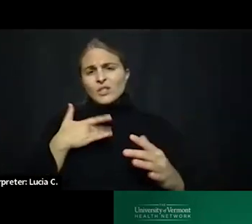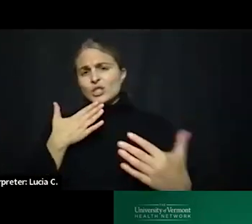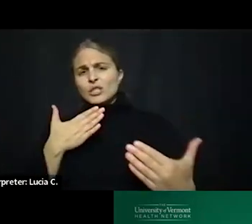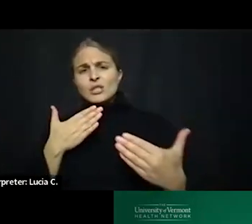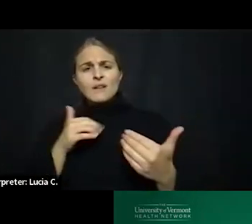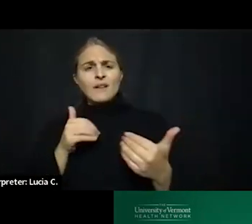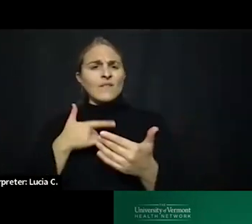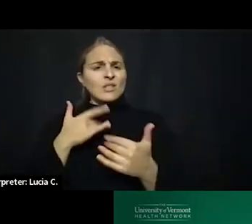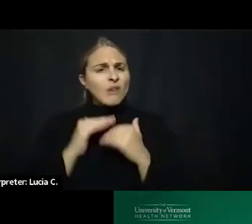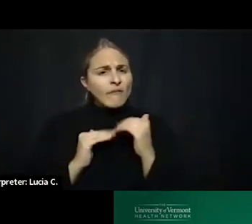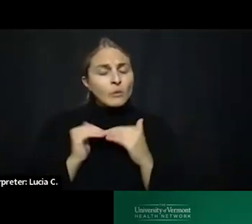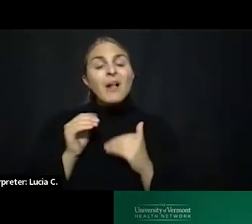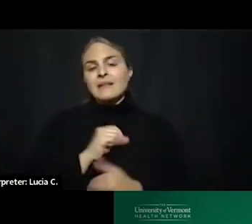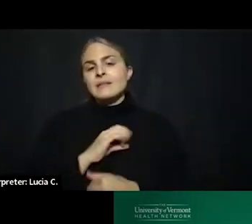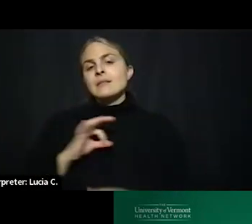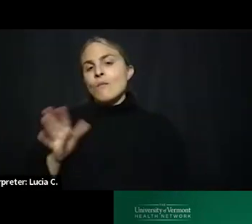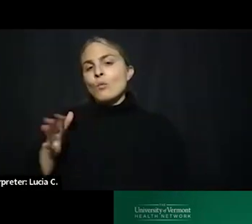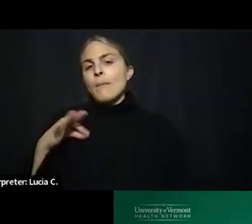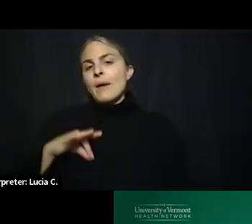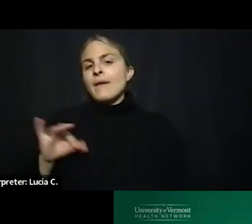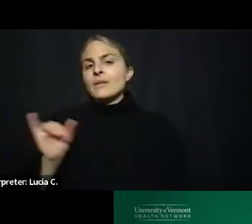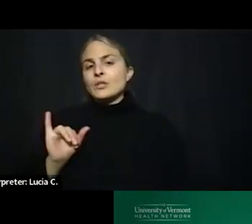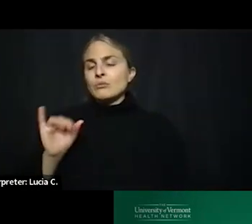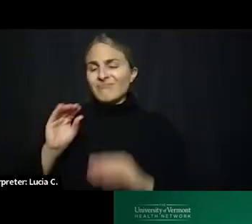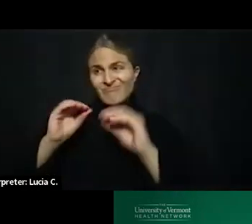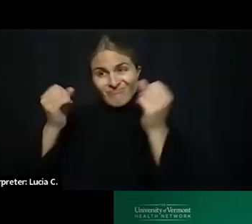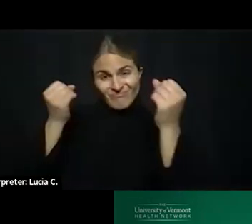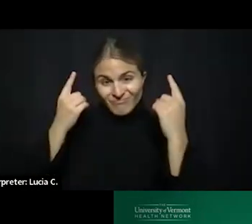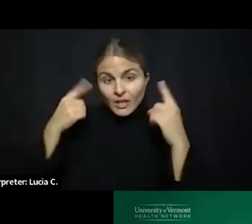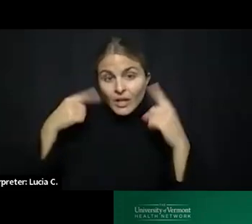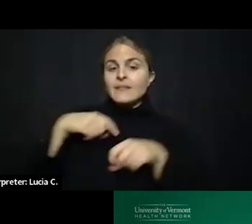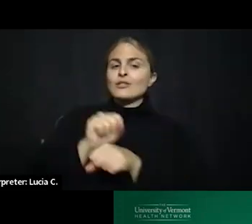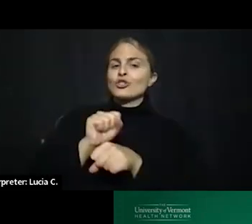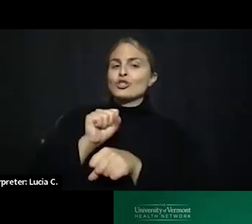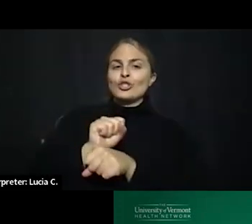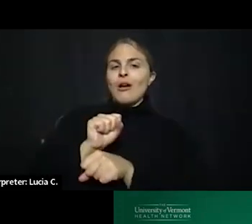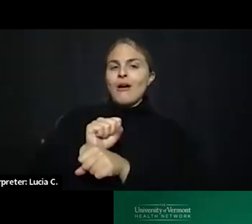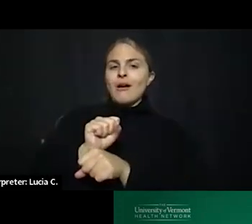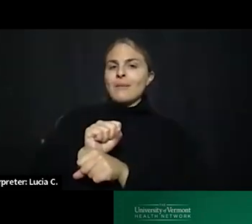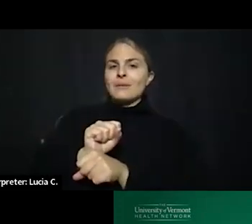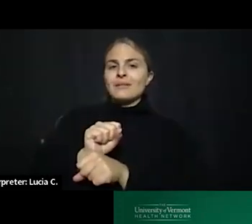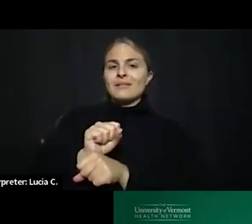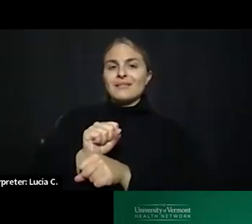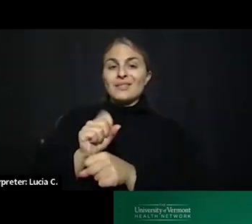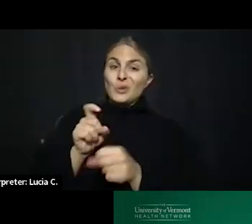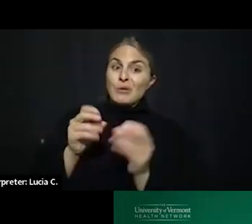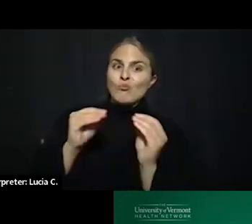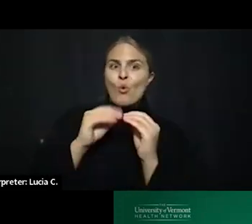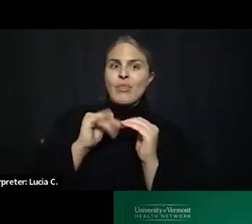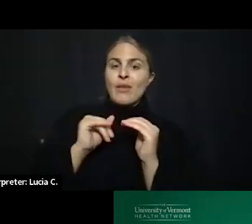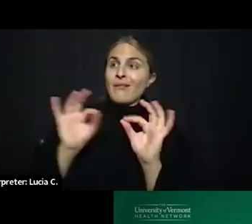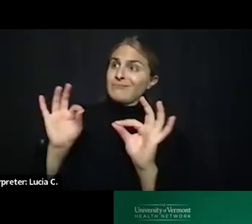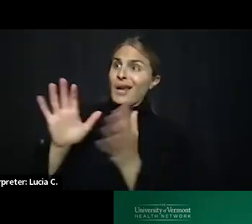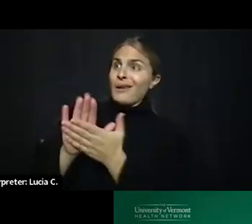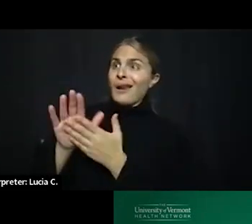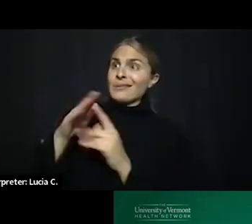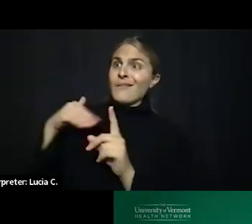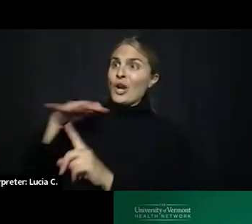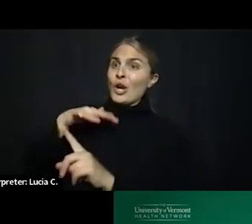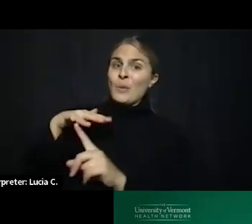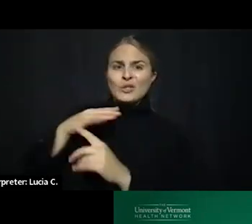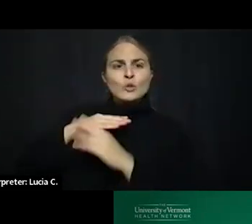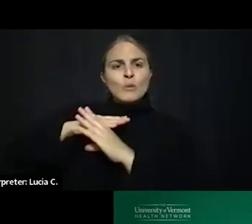benefit from it clearly this is a job that needs more than just a nice environment to prevent burnout